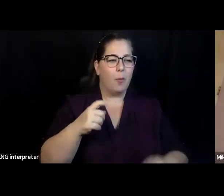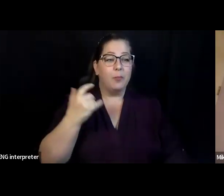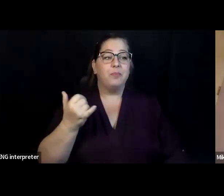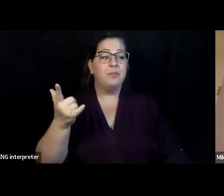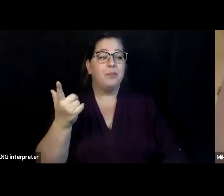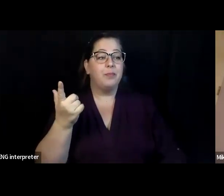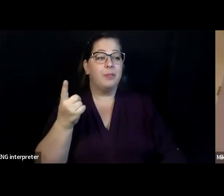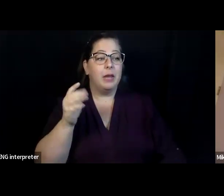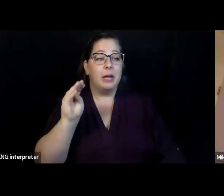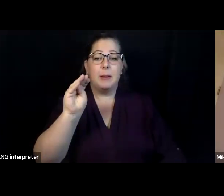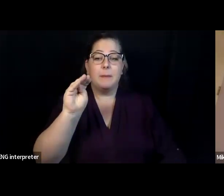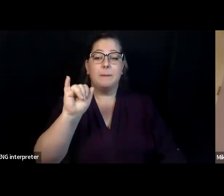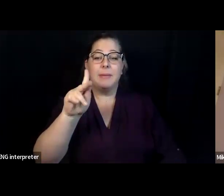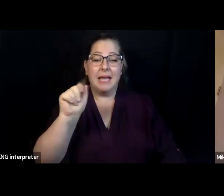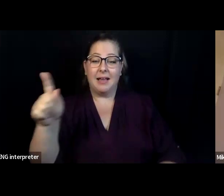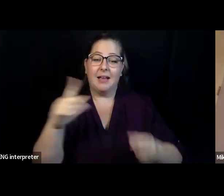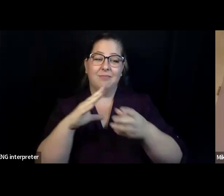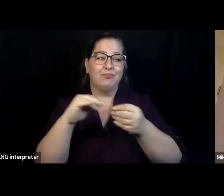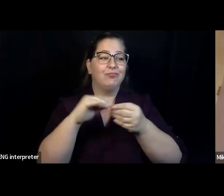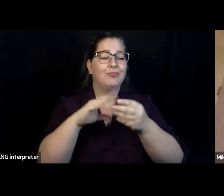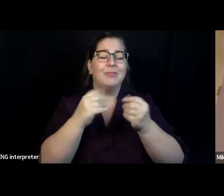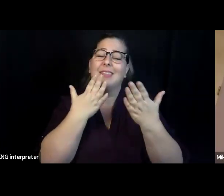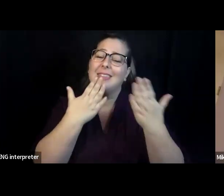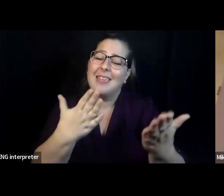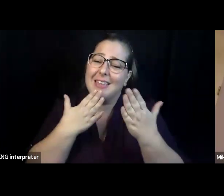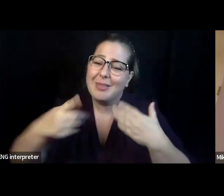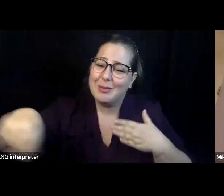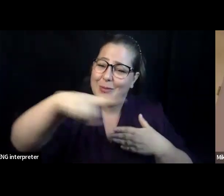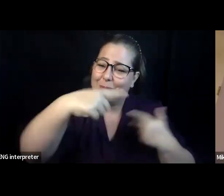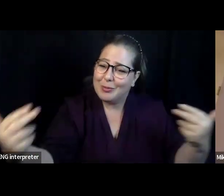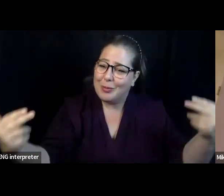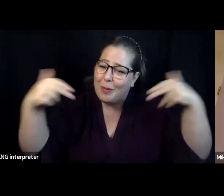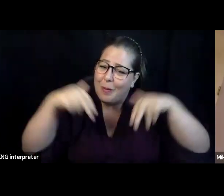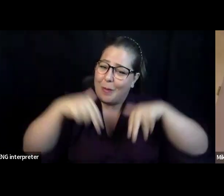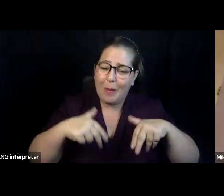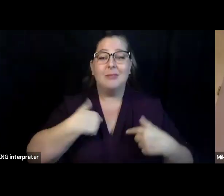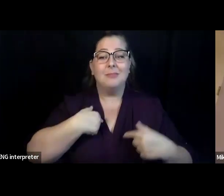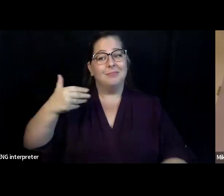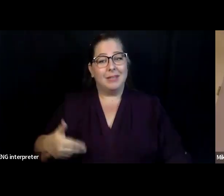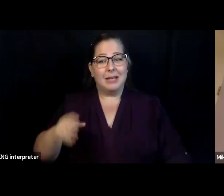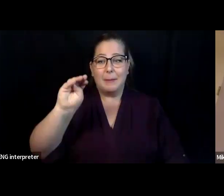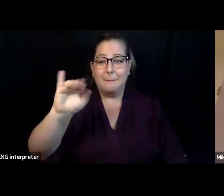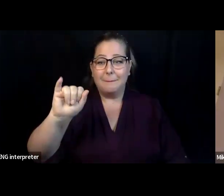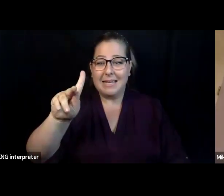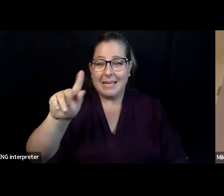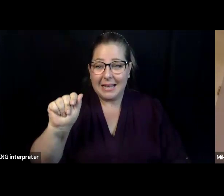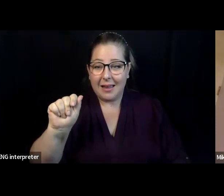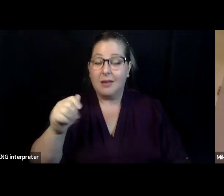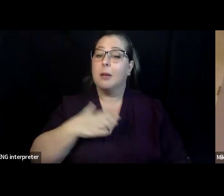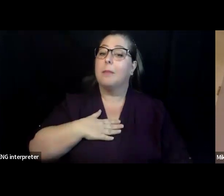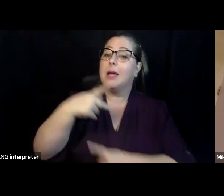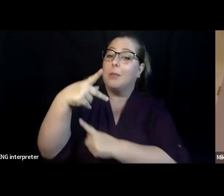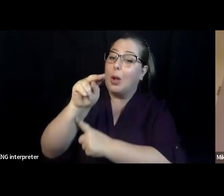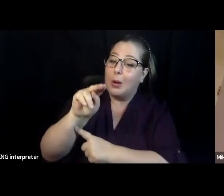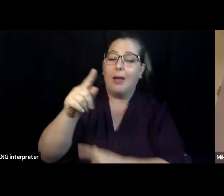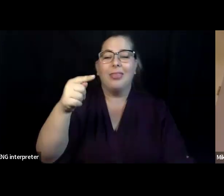Hi, everyone. Thank you so much for joining us today. My name is Mika. I use they, them pronouns, and I am